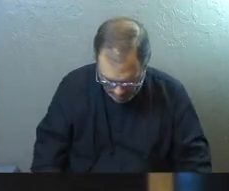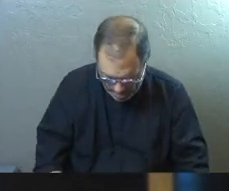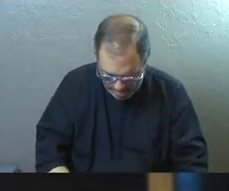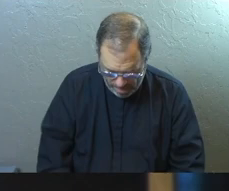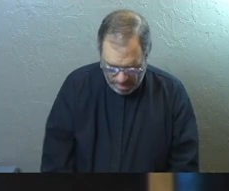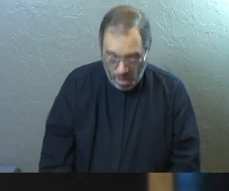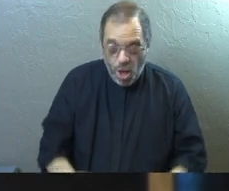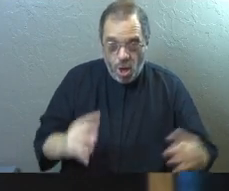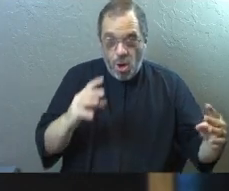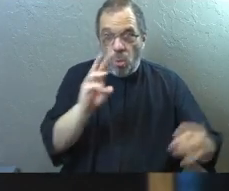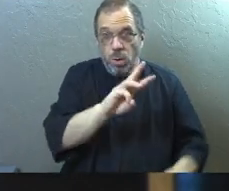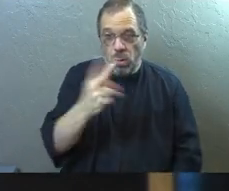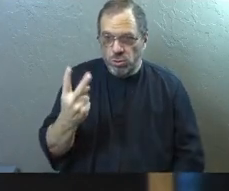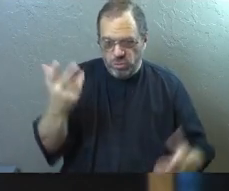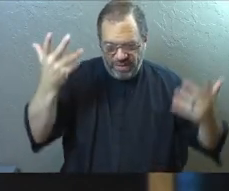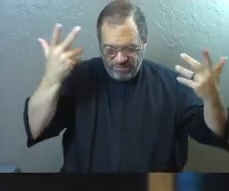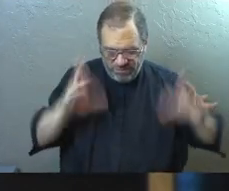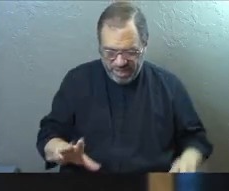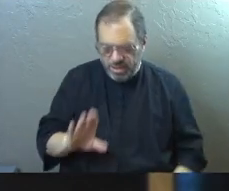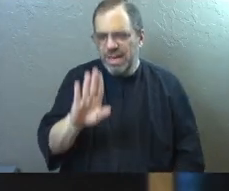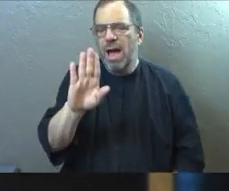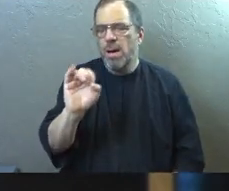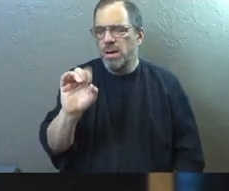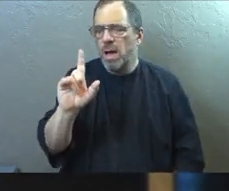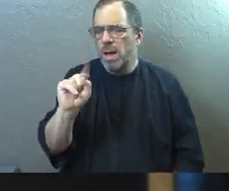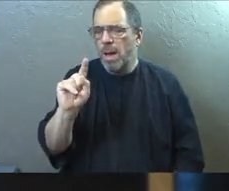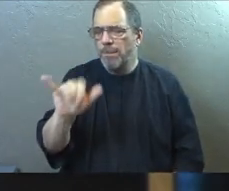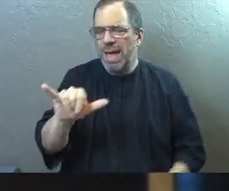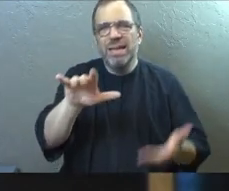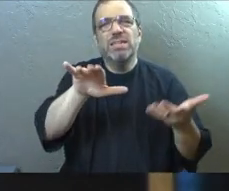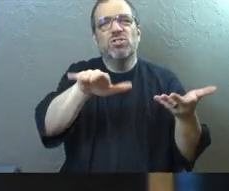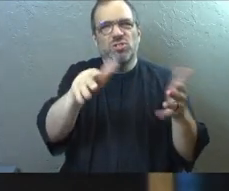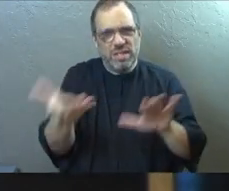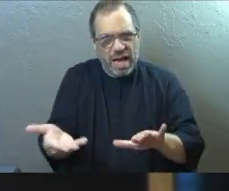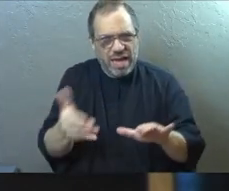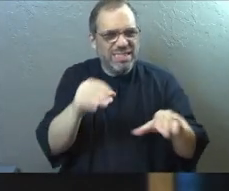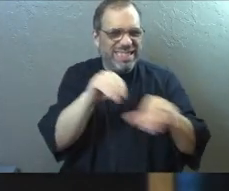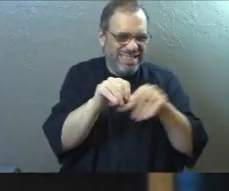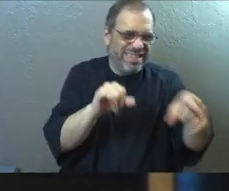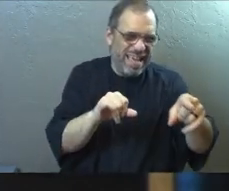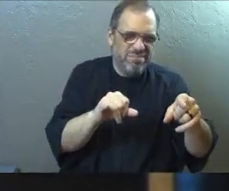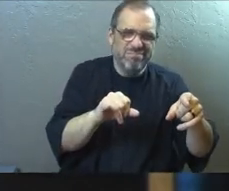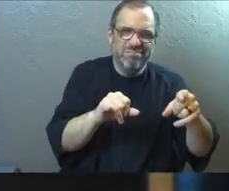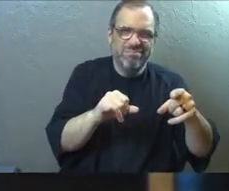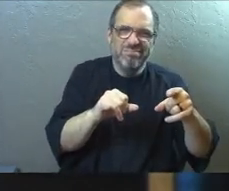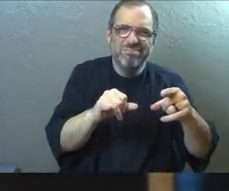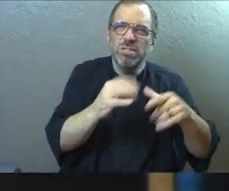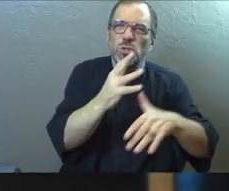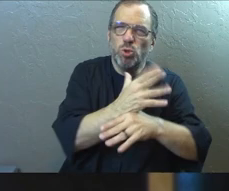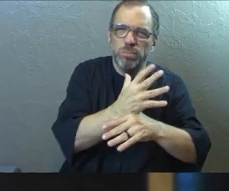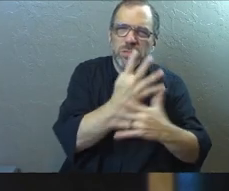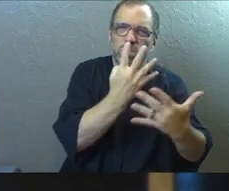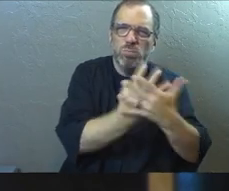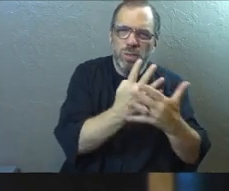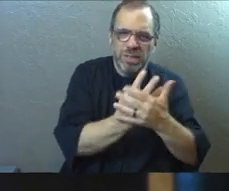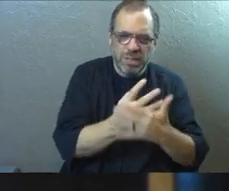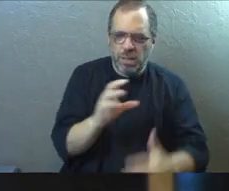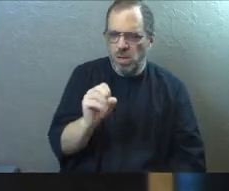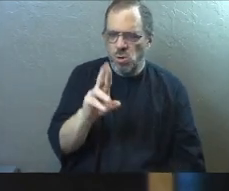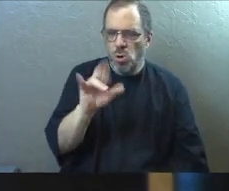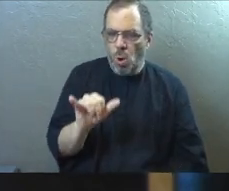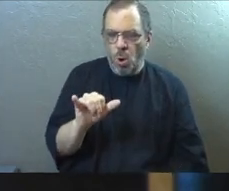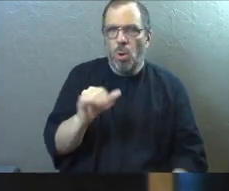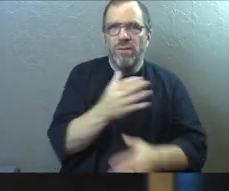The war's over and Betty dies in that concentration camp. Corrie gets free. She